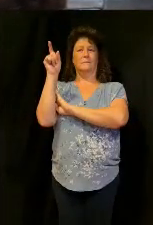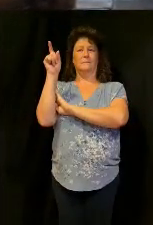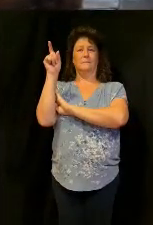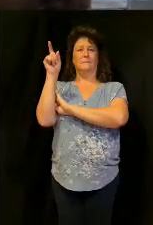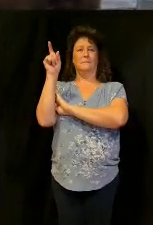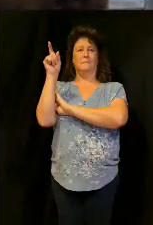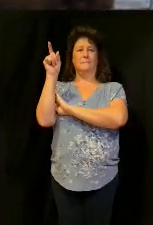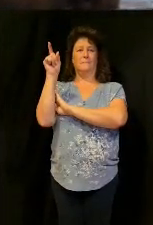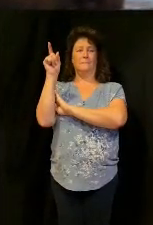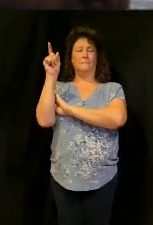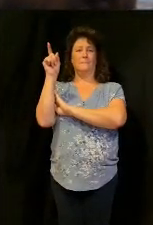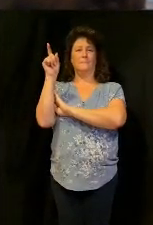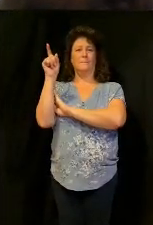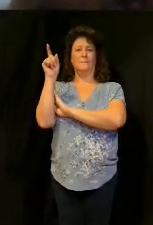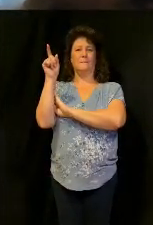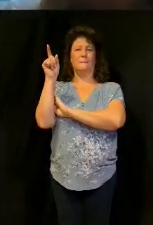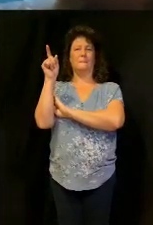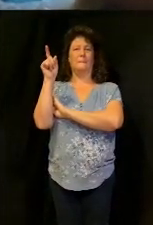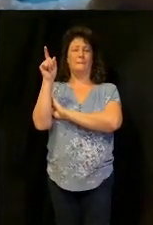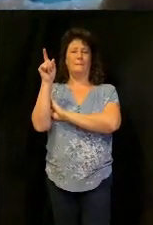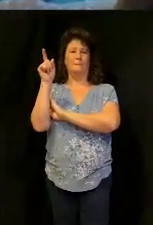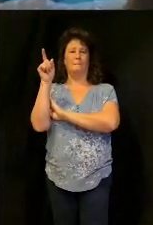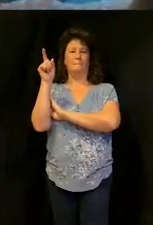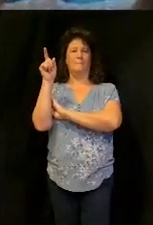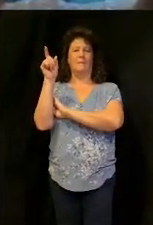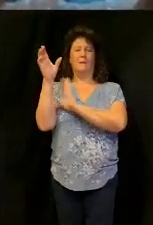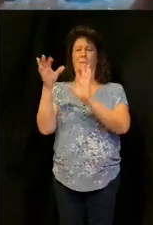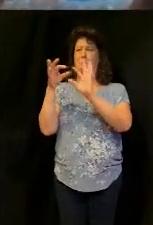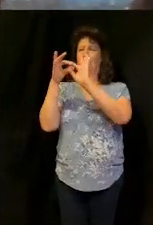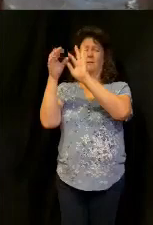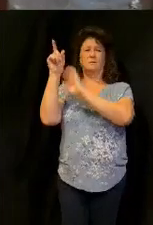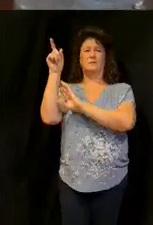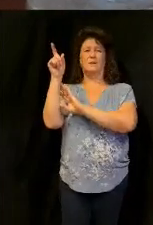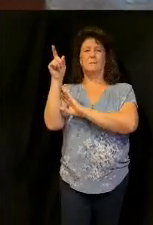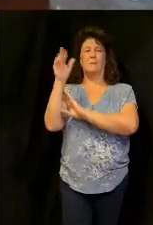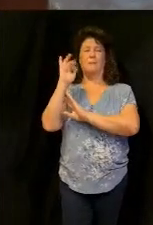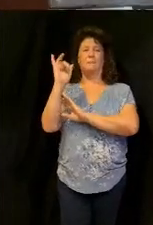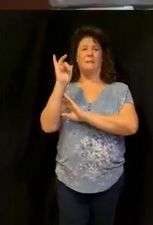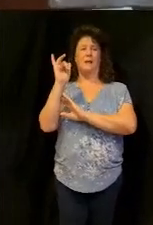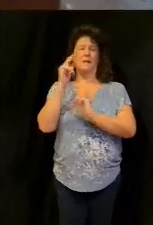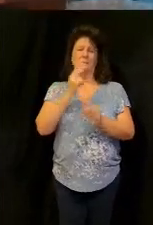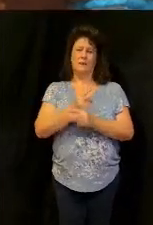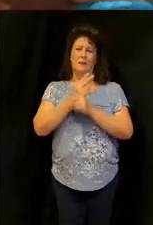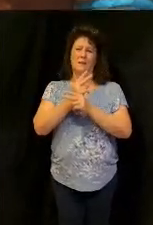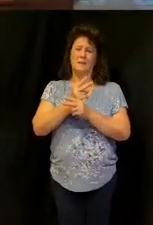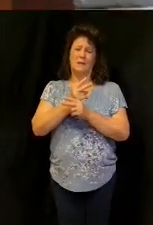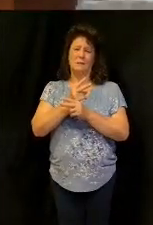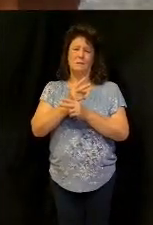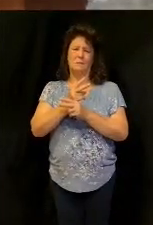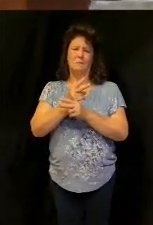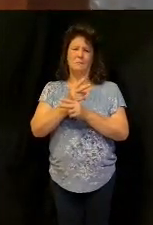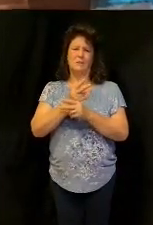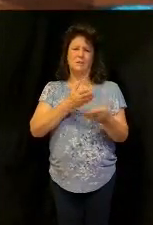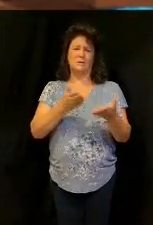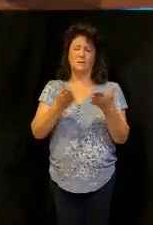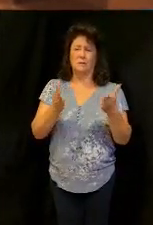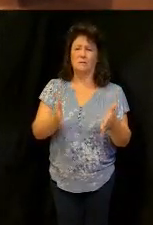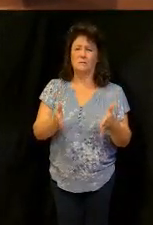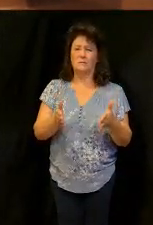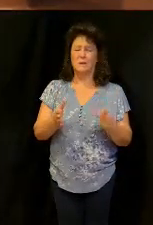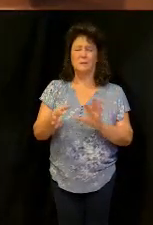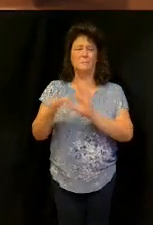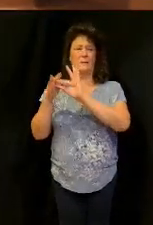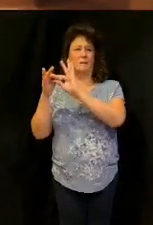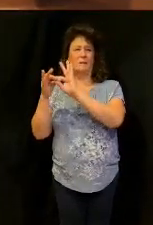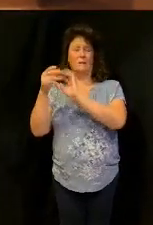can I get an amen here it belongs to him that's what a steward says it belongs to him and God